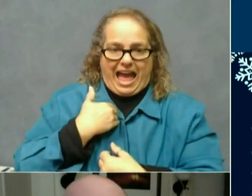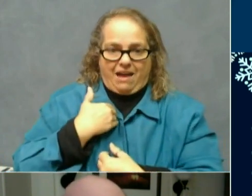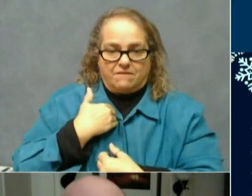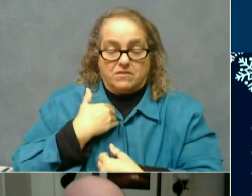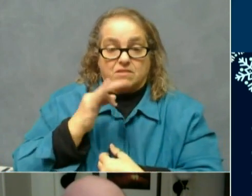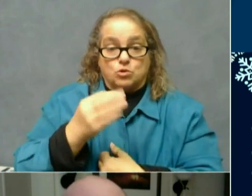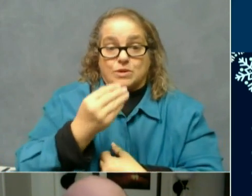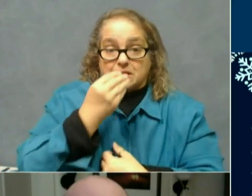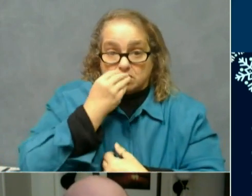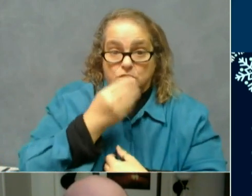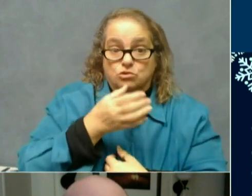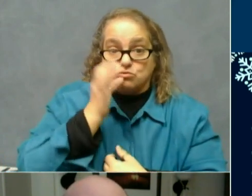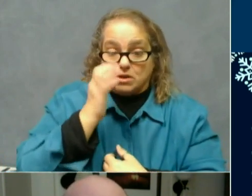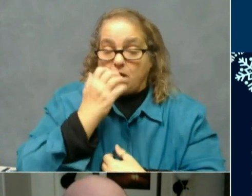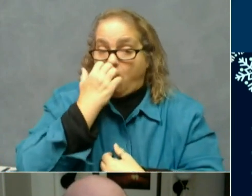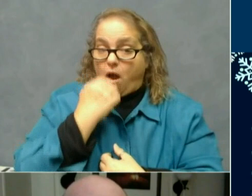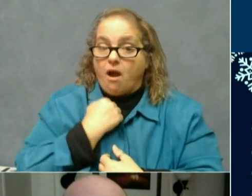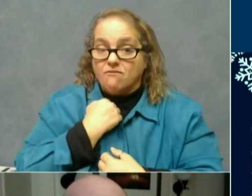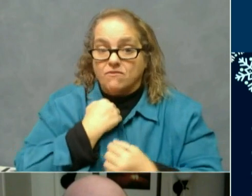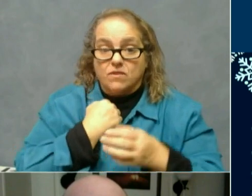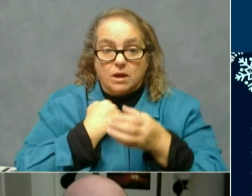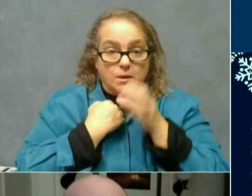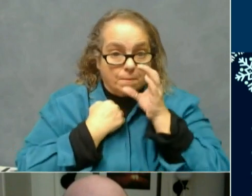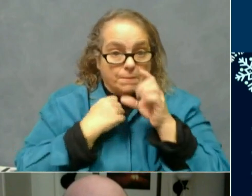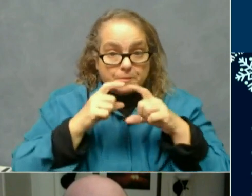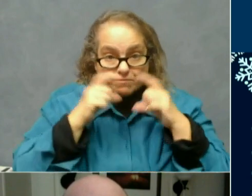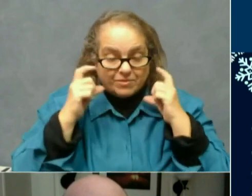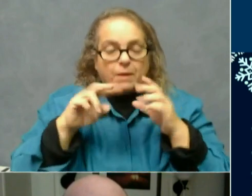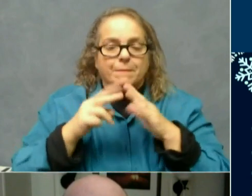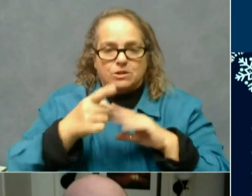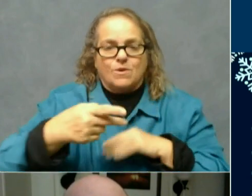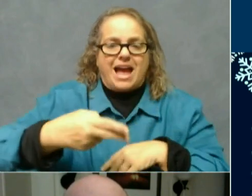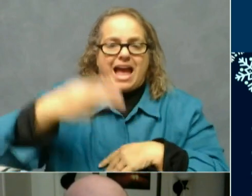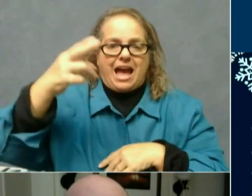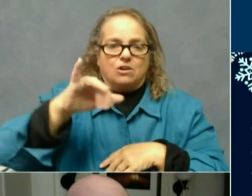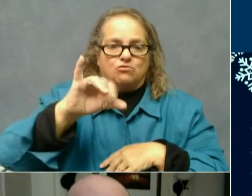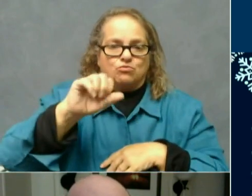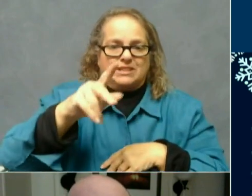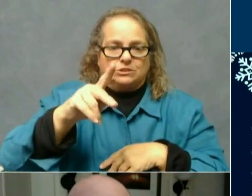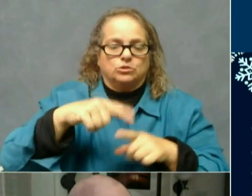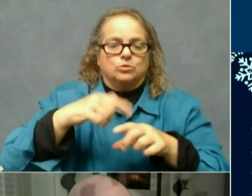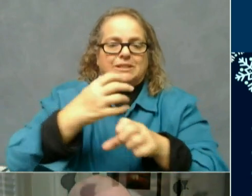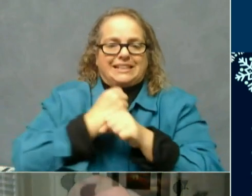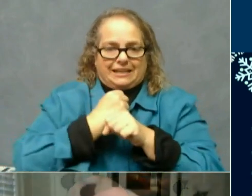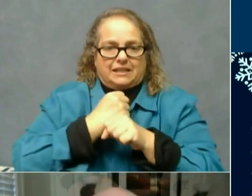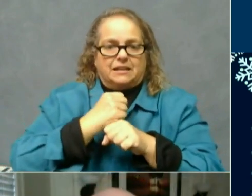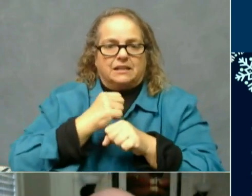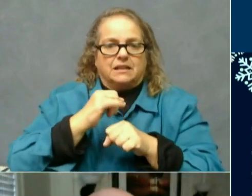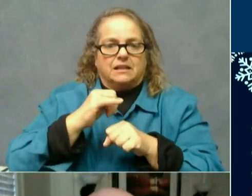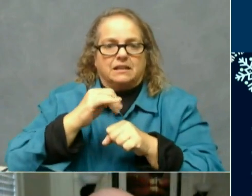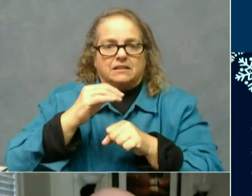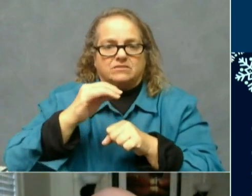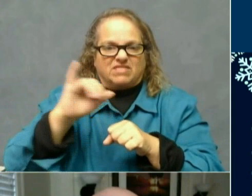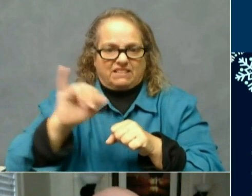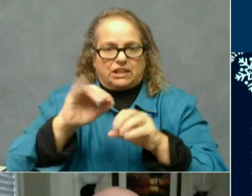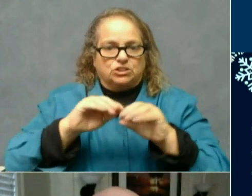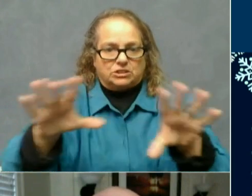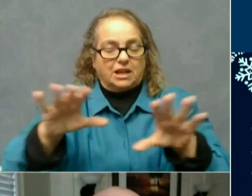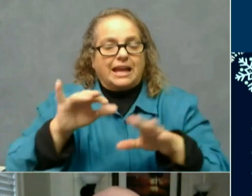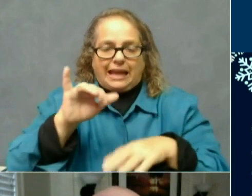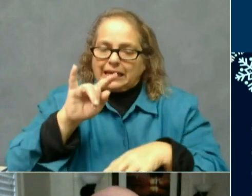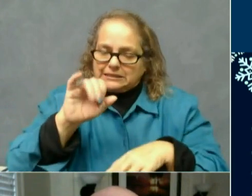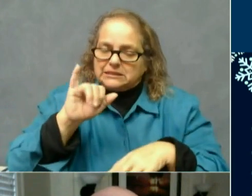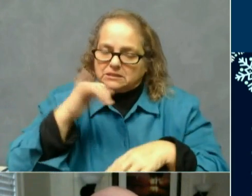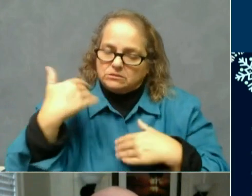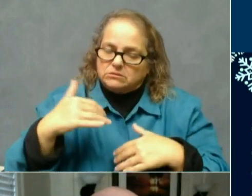take your masks off, you should assume you are at high risk for getting infected. The disease is that widespread at this time. You